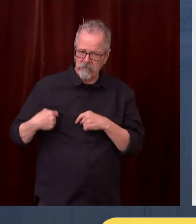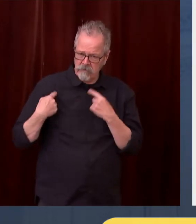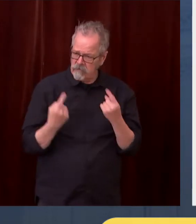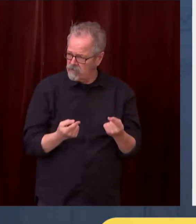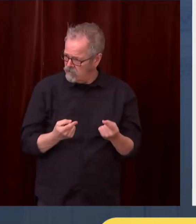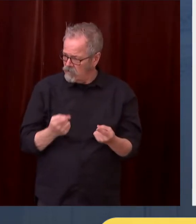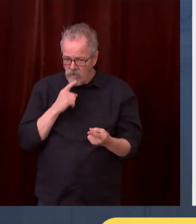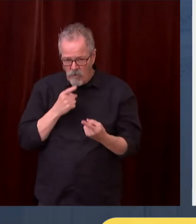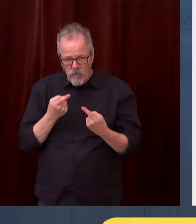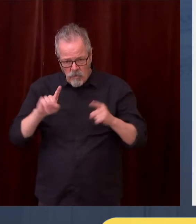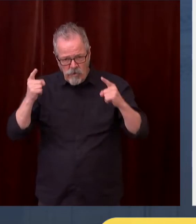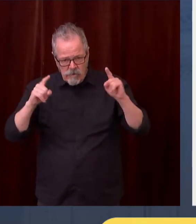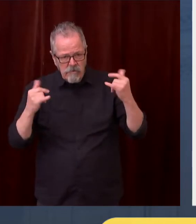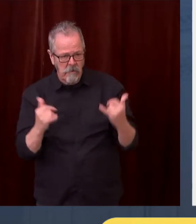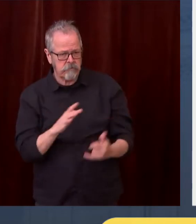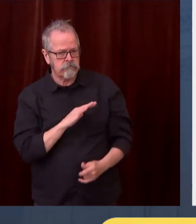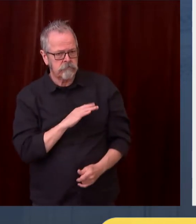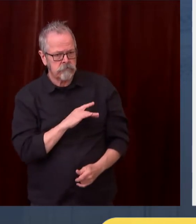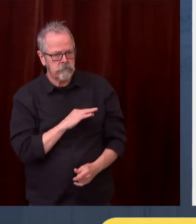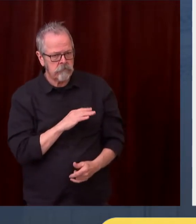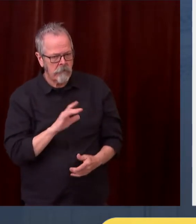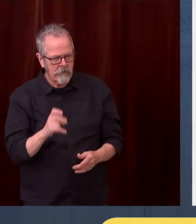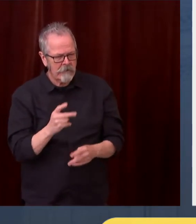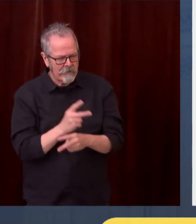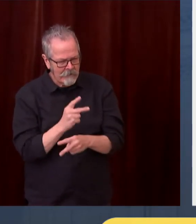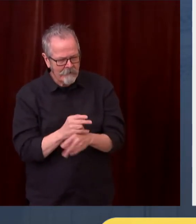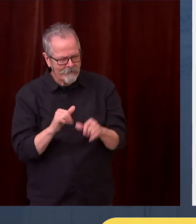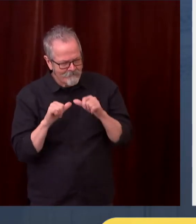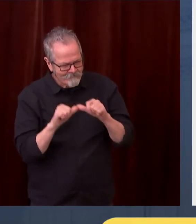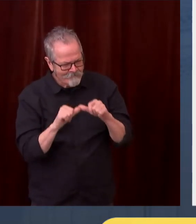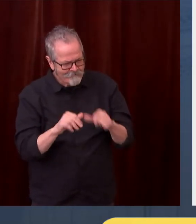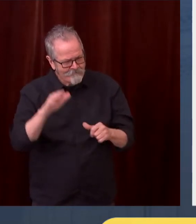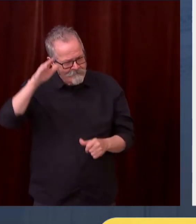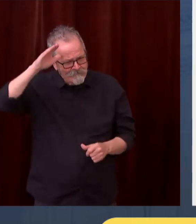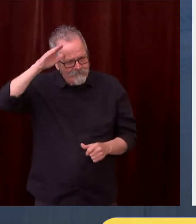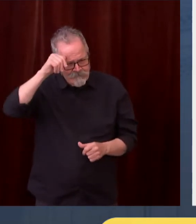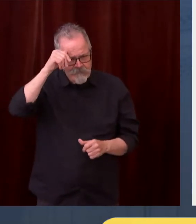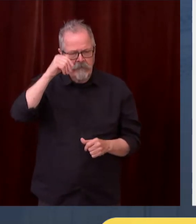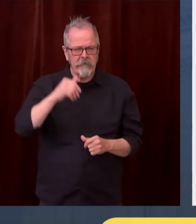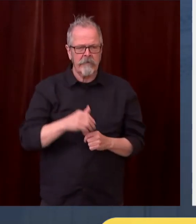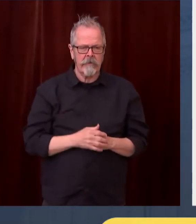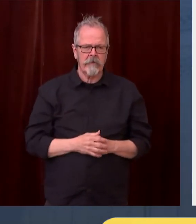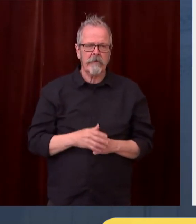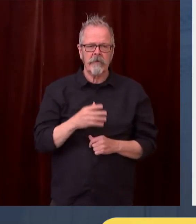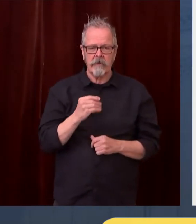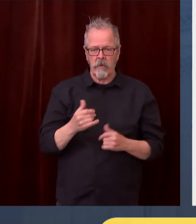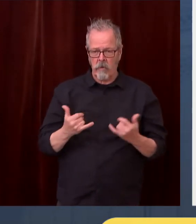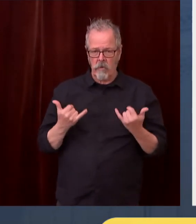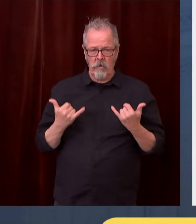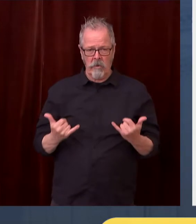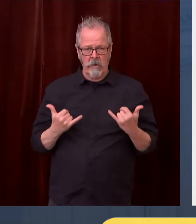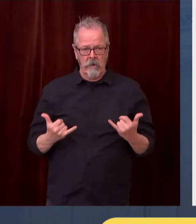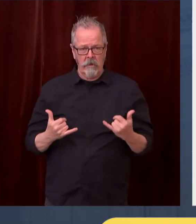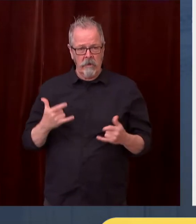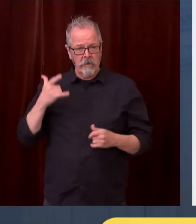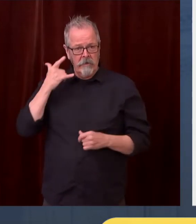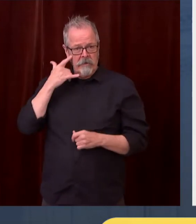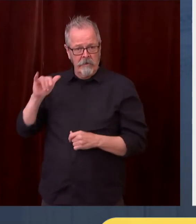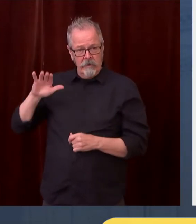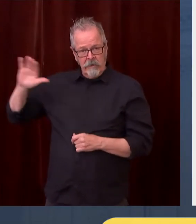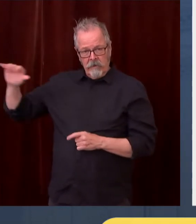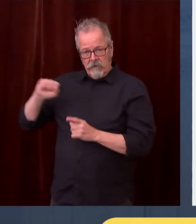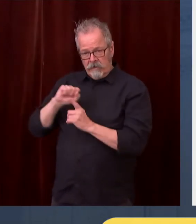experience where their case counts are plateauing and continuing to go down, and we're experiencing this blip at the moment.